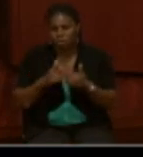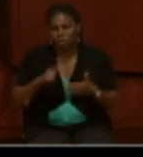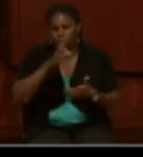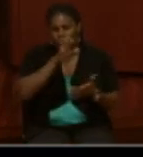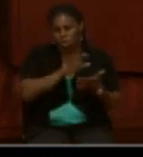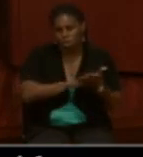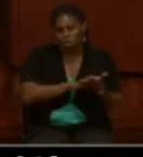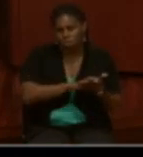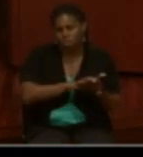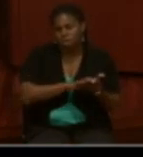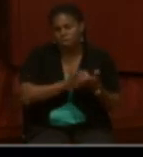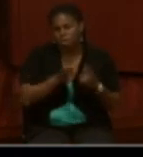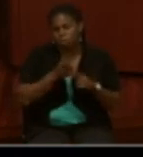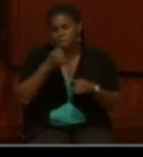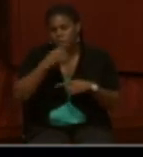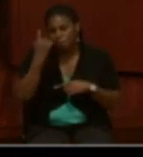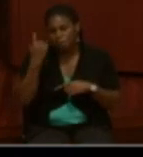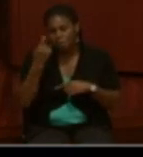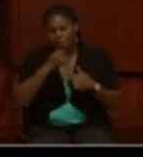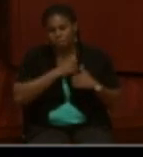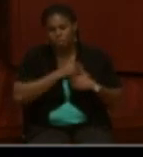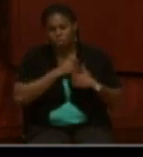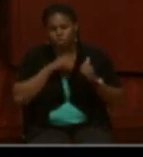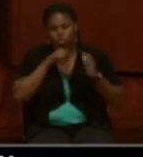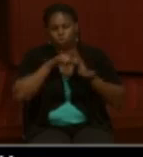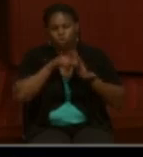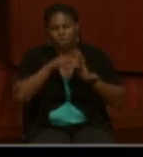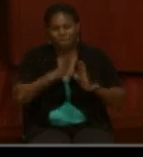a black soldier killed during the Civil War.